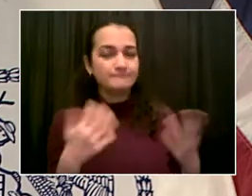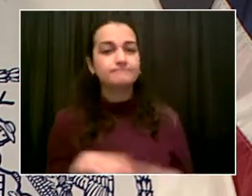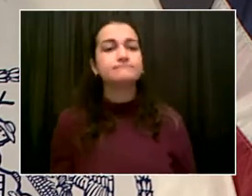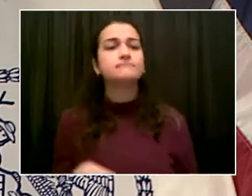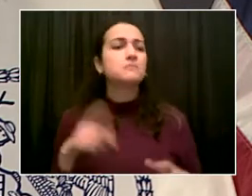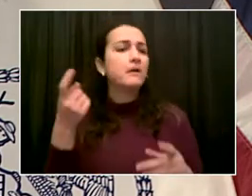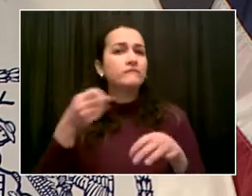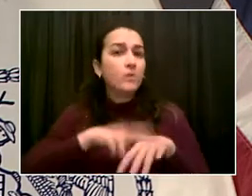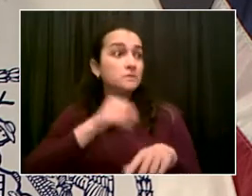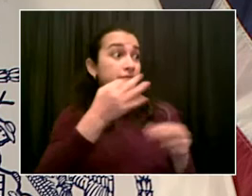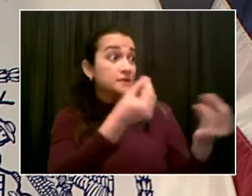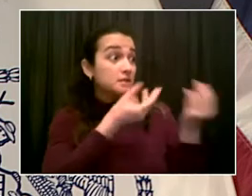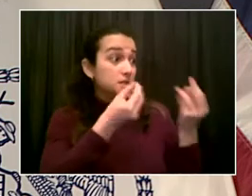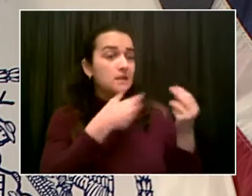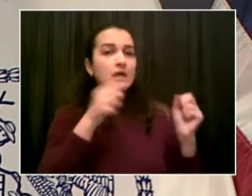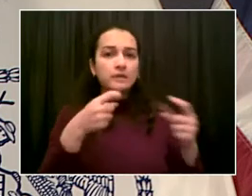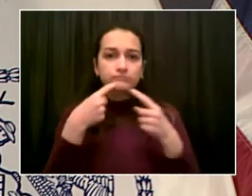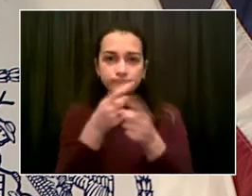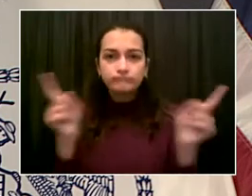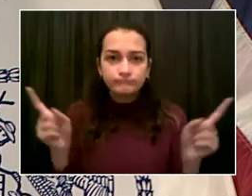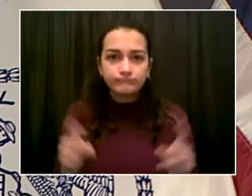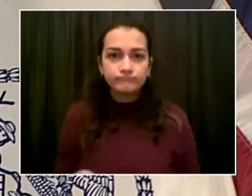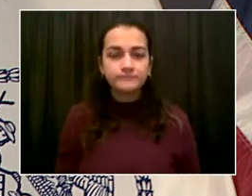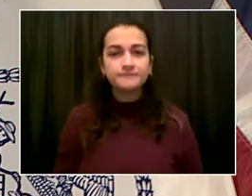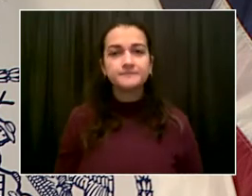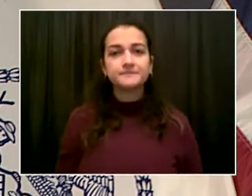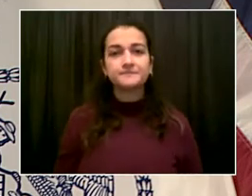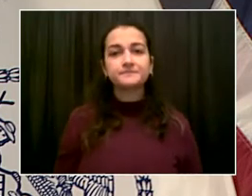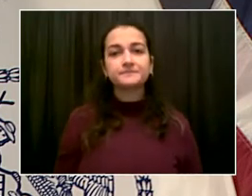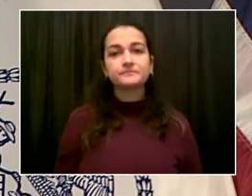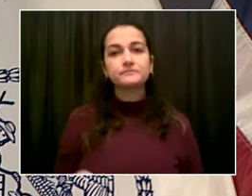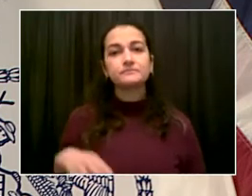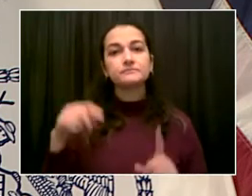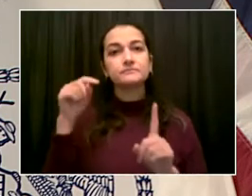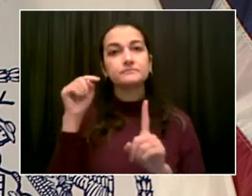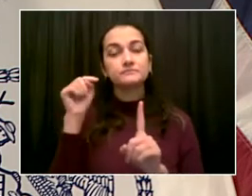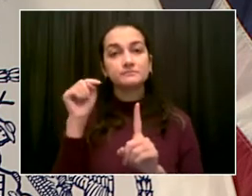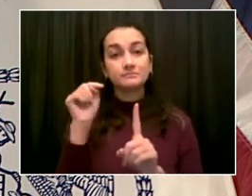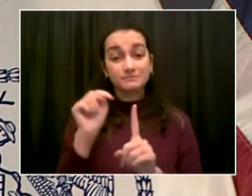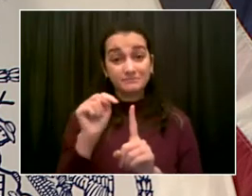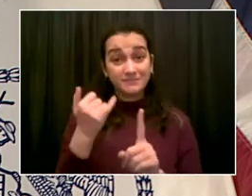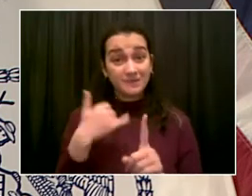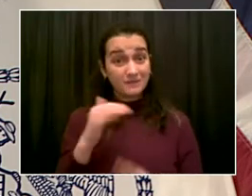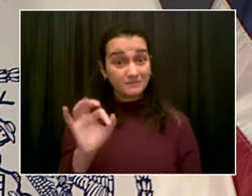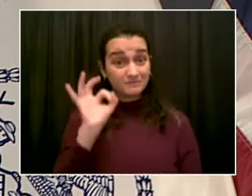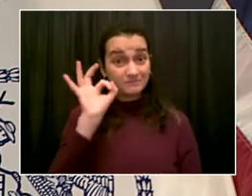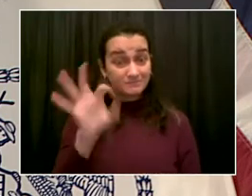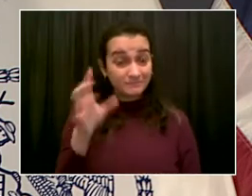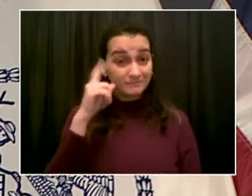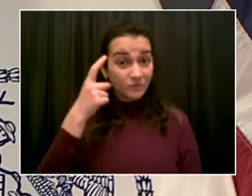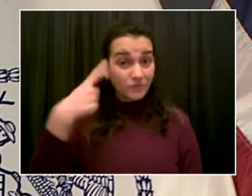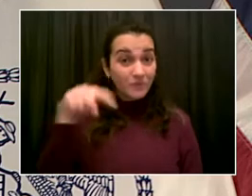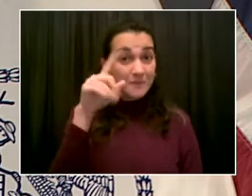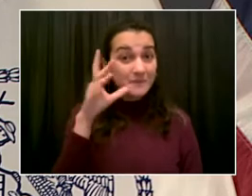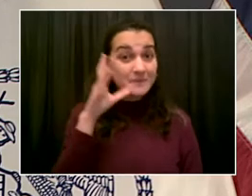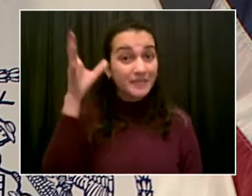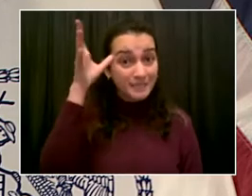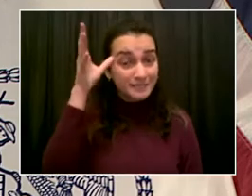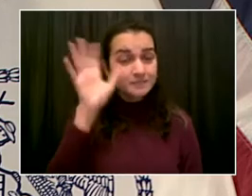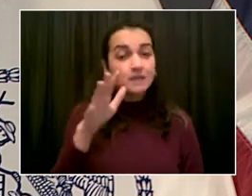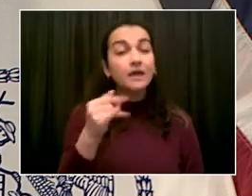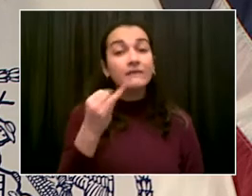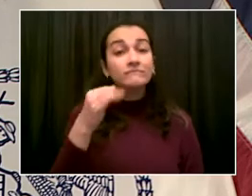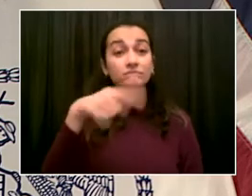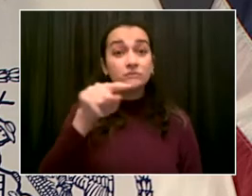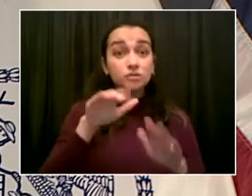now, getting your child vaccinated makes so much sense. Even before we heard about Omicron, it made sense. It